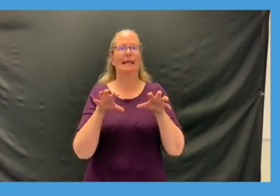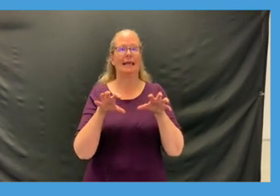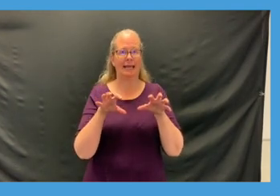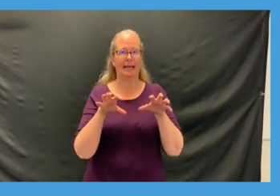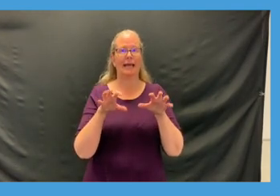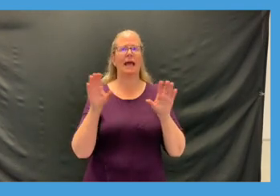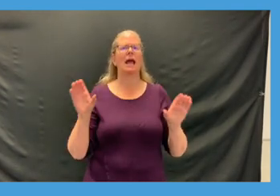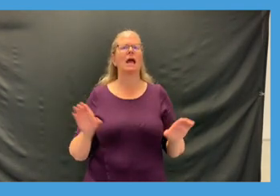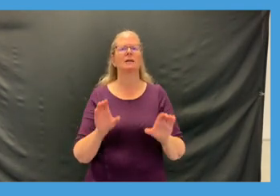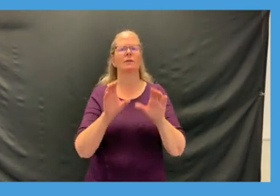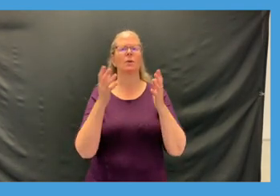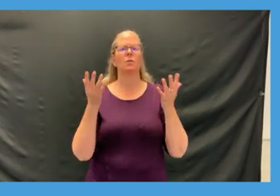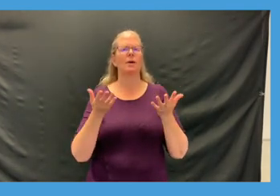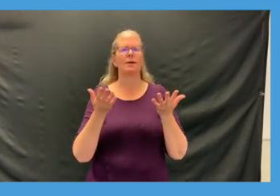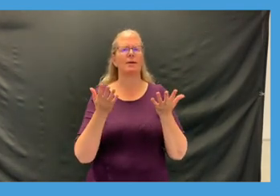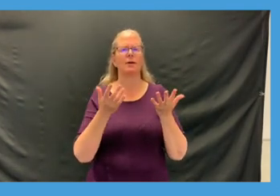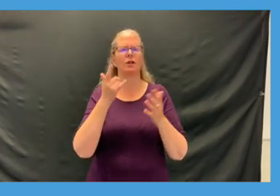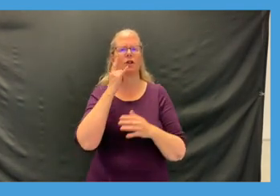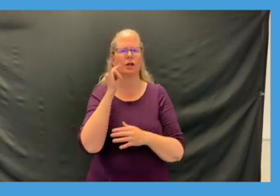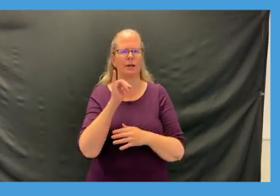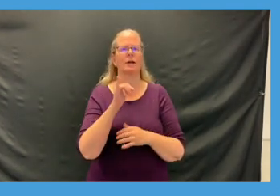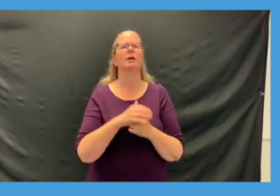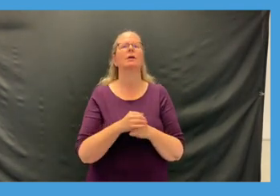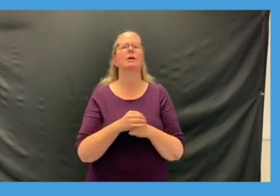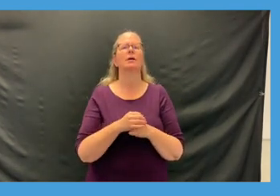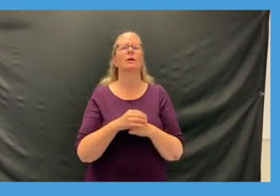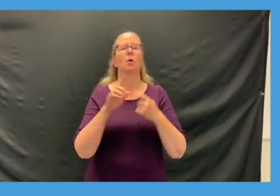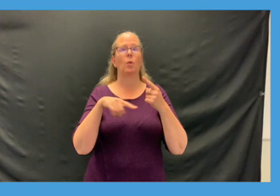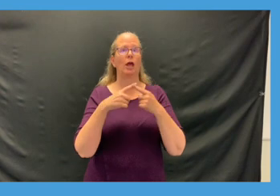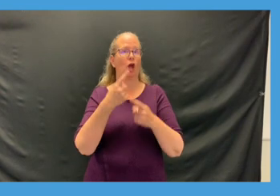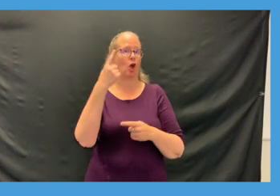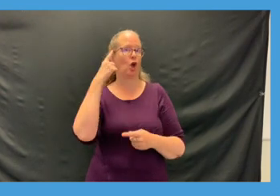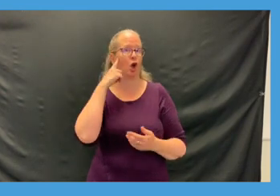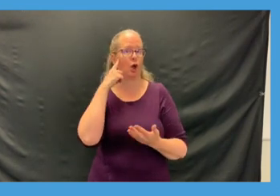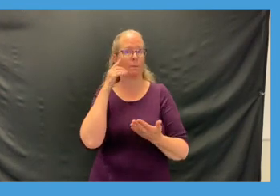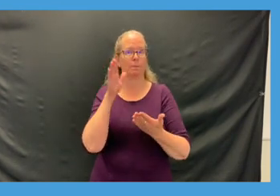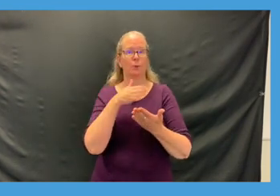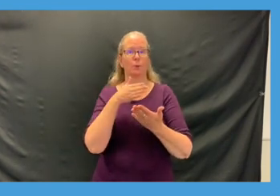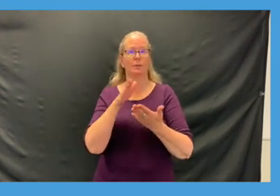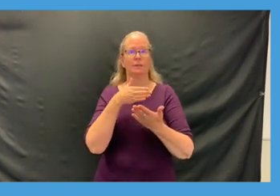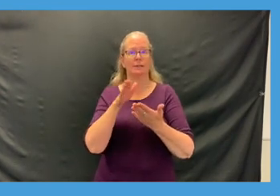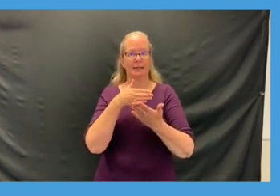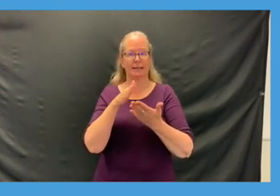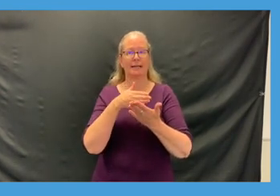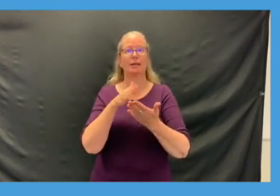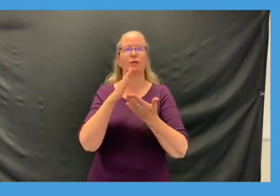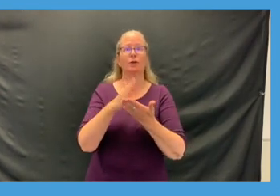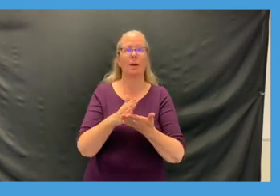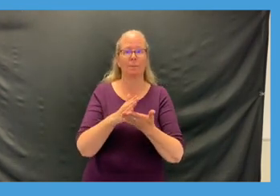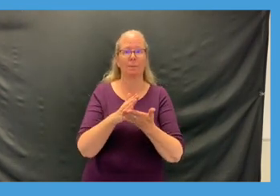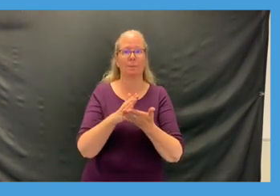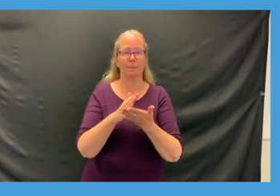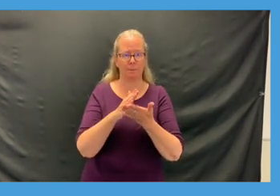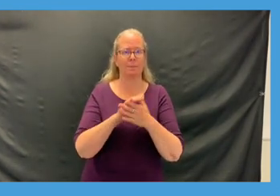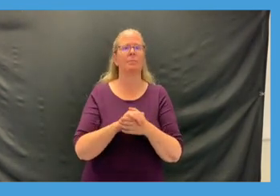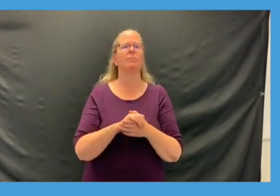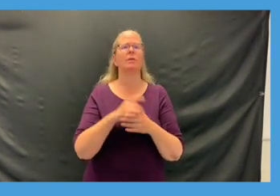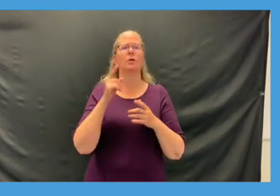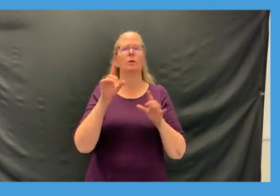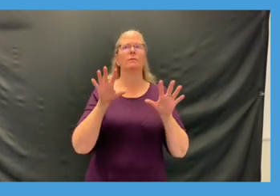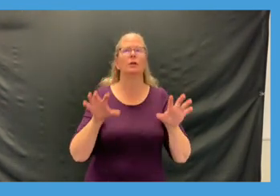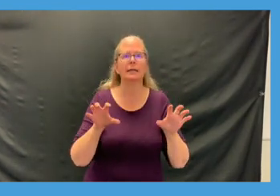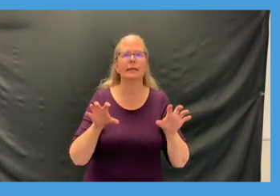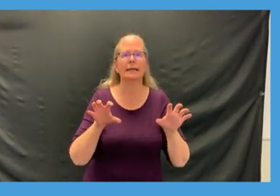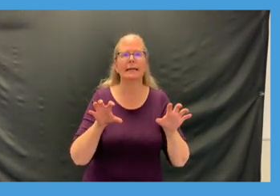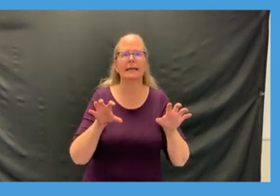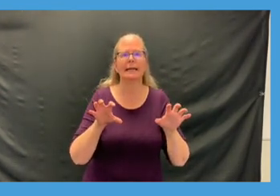dribble around or just run around whatever you like but when you hear me say freeze or when you hear the music stop that's